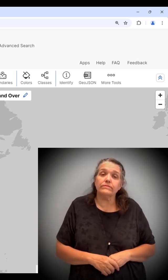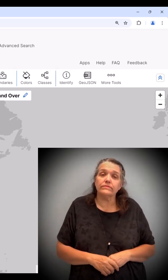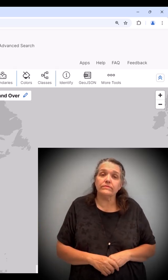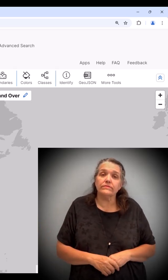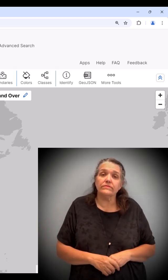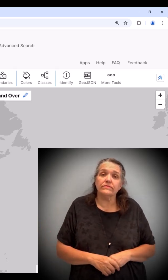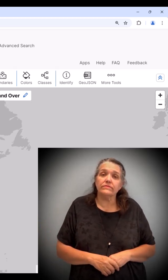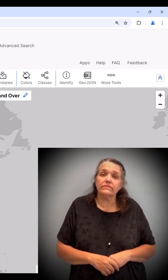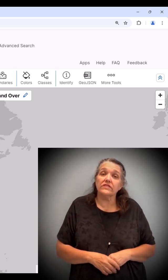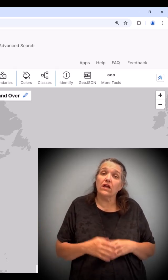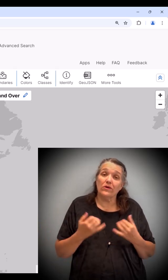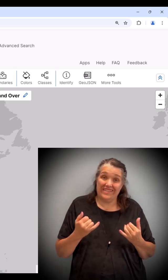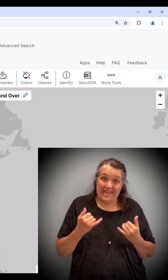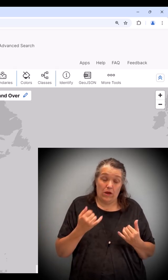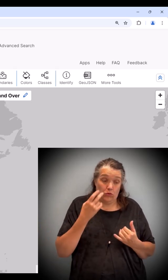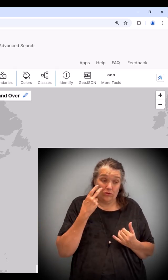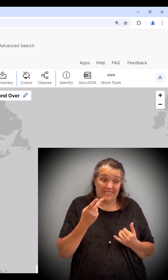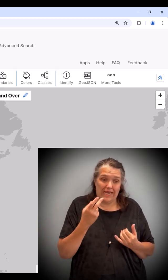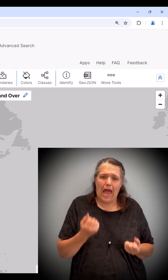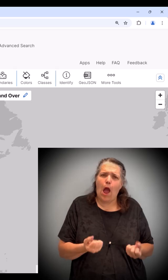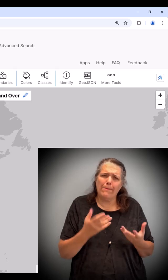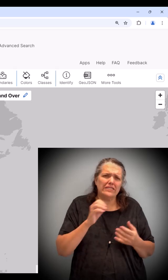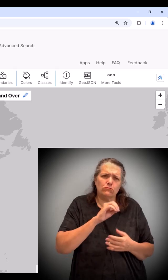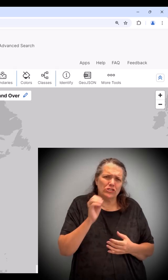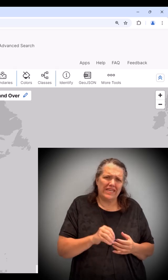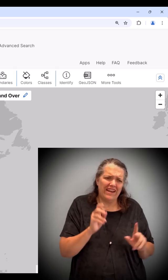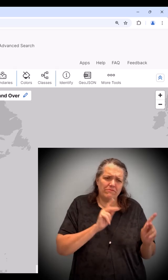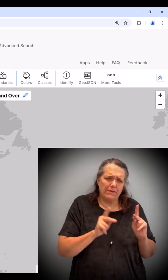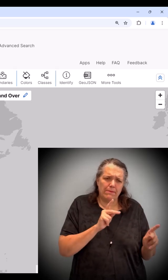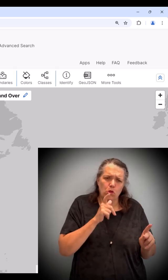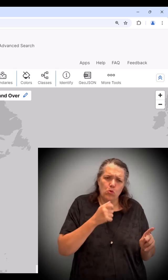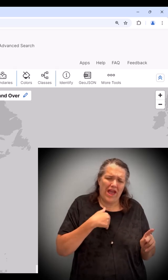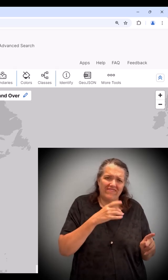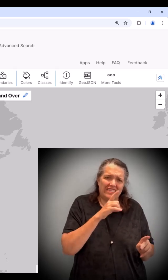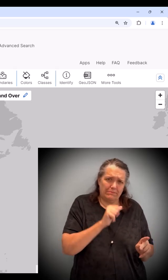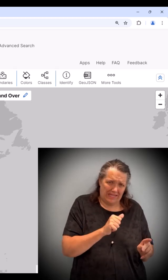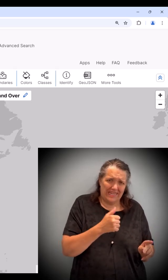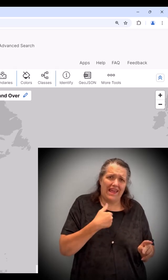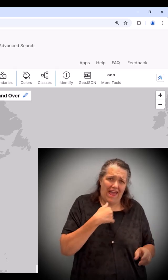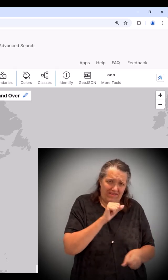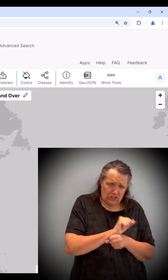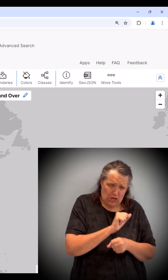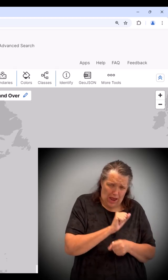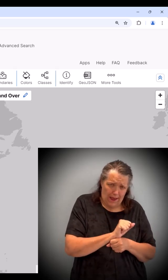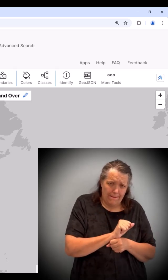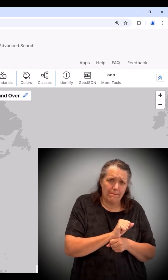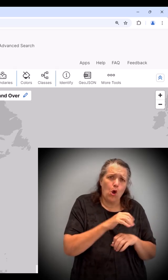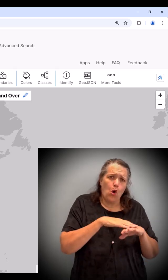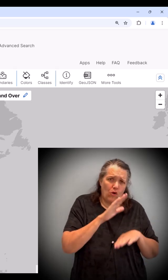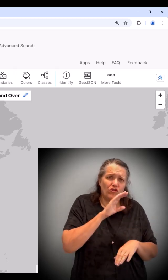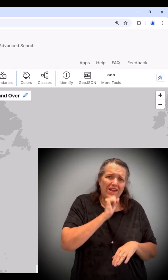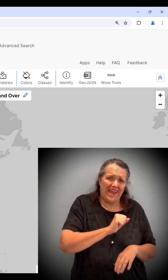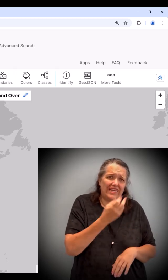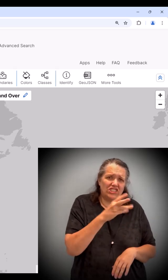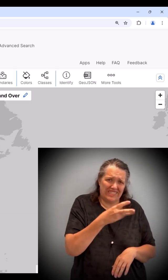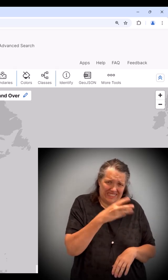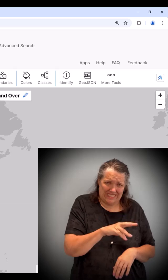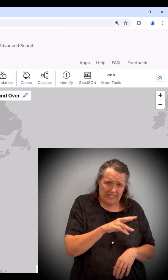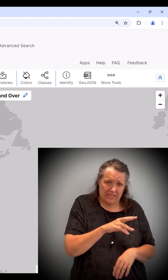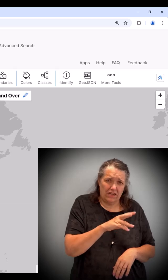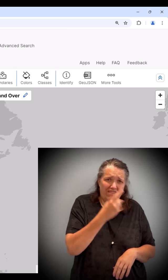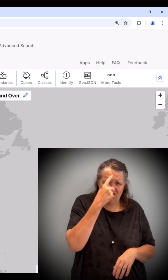Now we see the percent of those who are employed with a disability who are age 16 and over for each state.